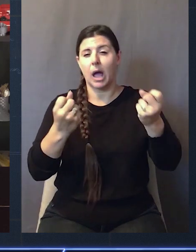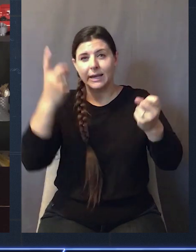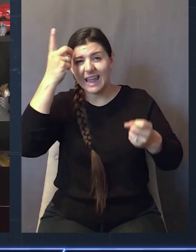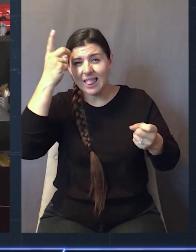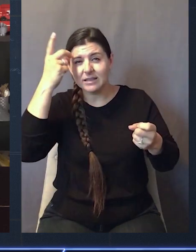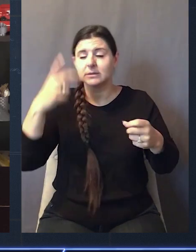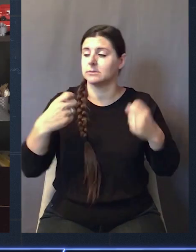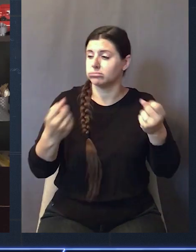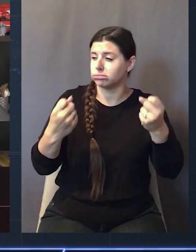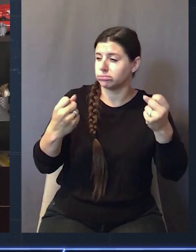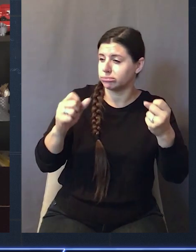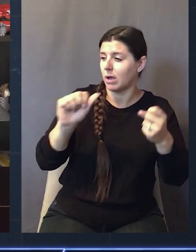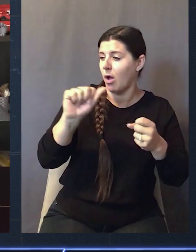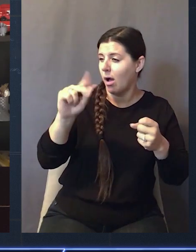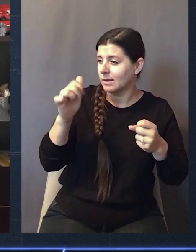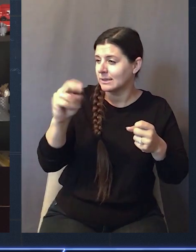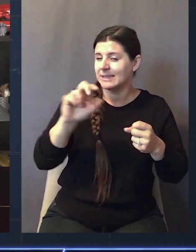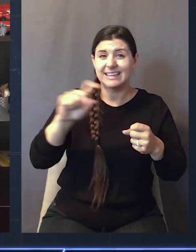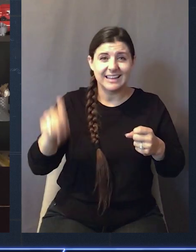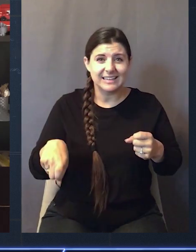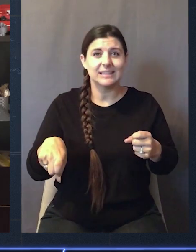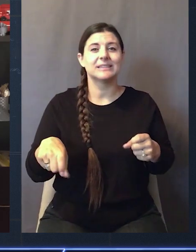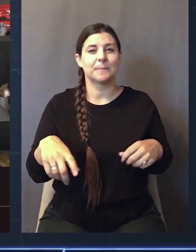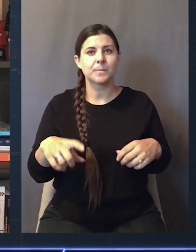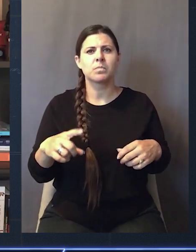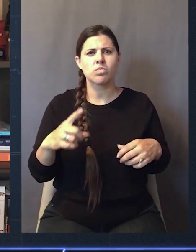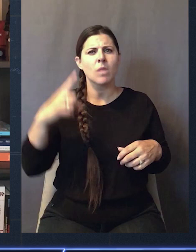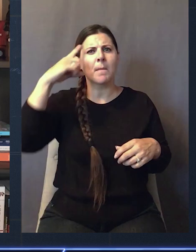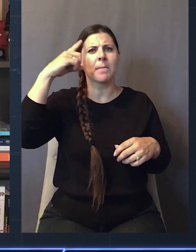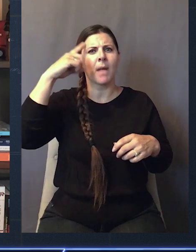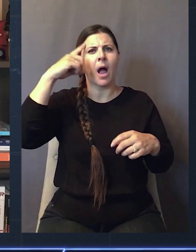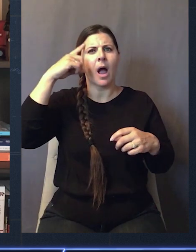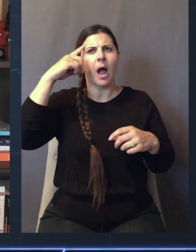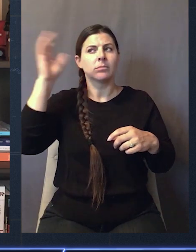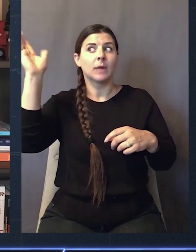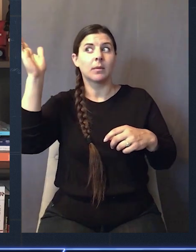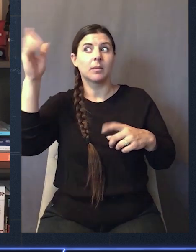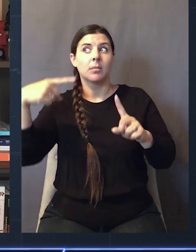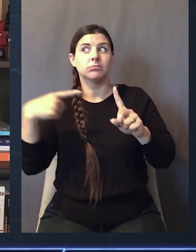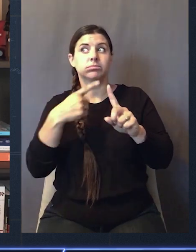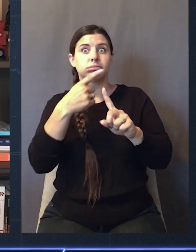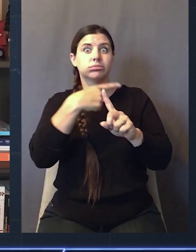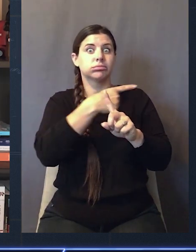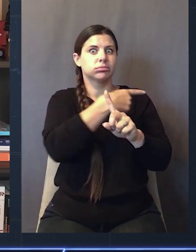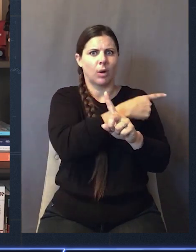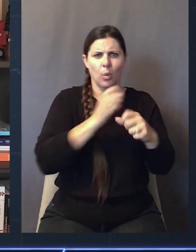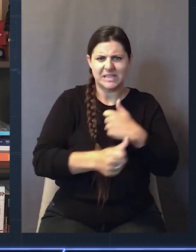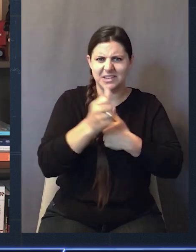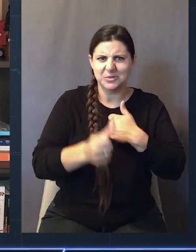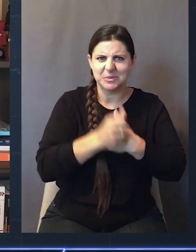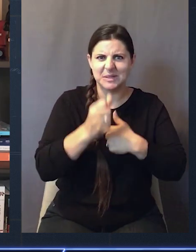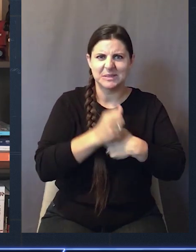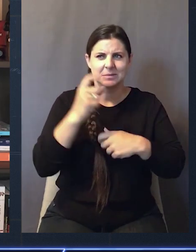long haul to get to Dallas, and then from there on to Austin, Texas. I start to find that my mind can actually wander while speaking, and this is